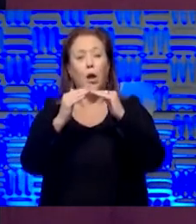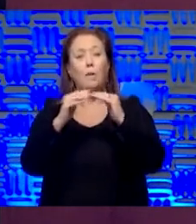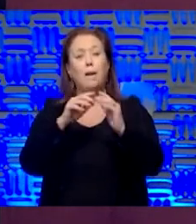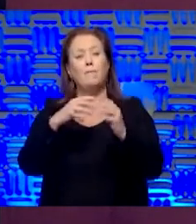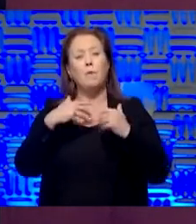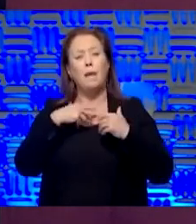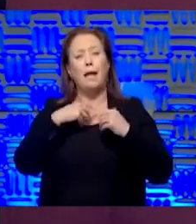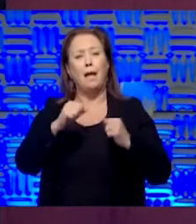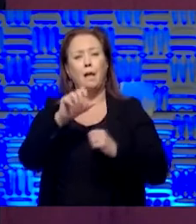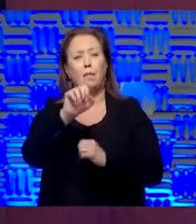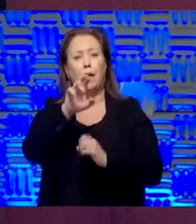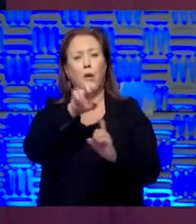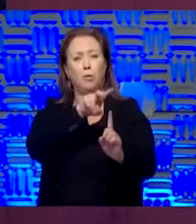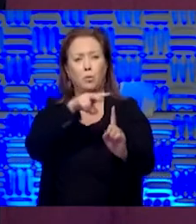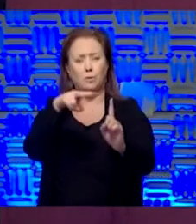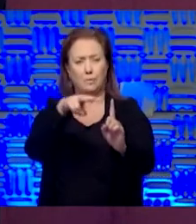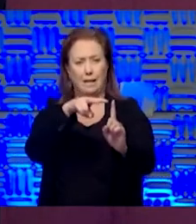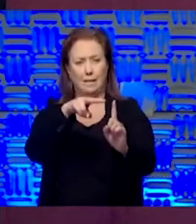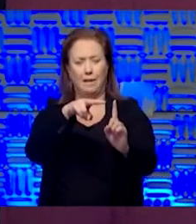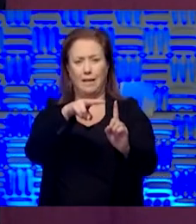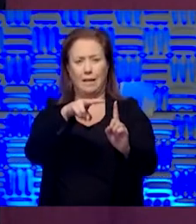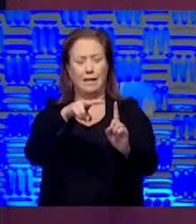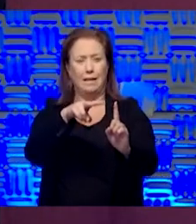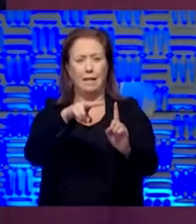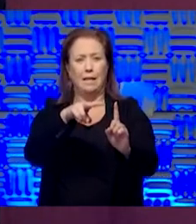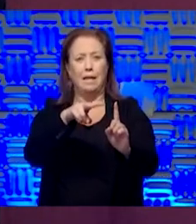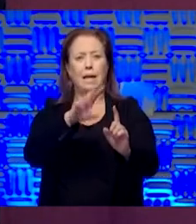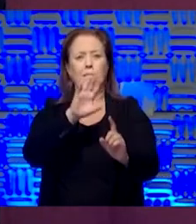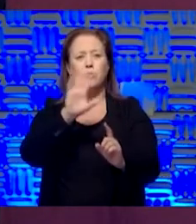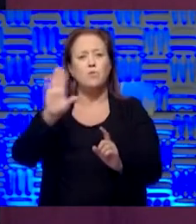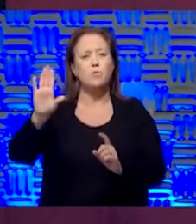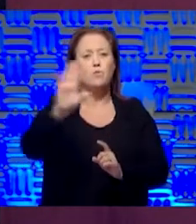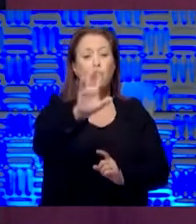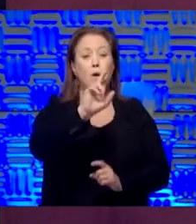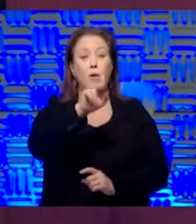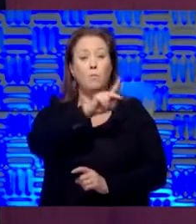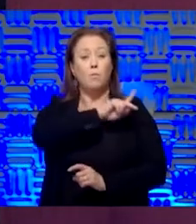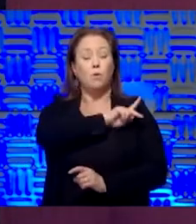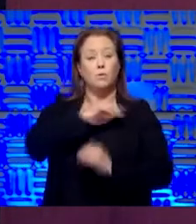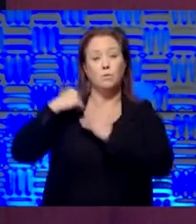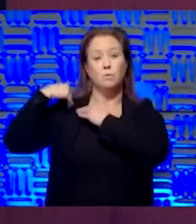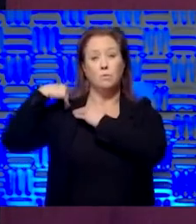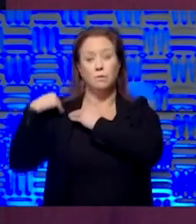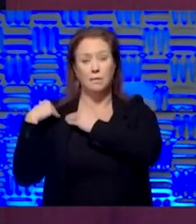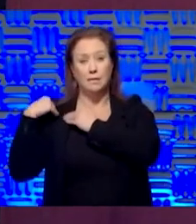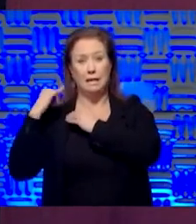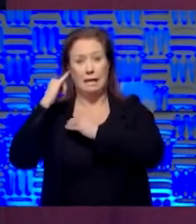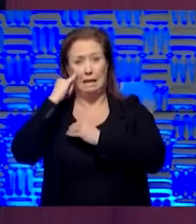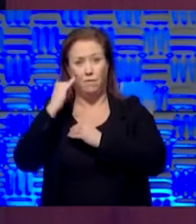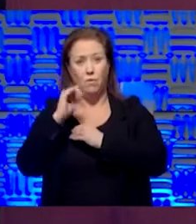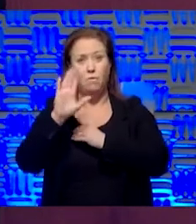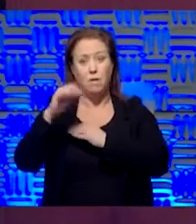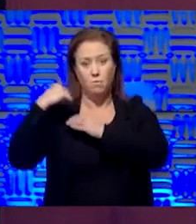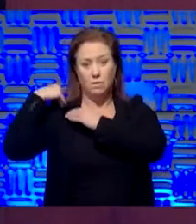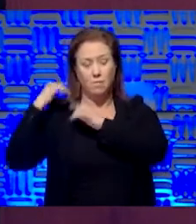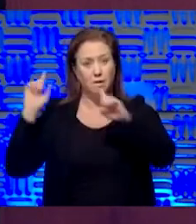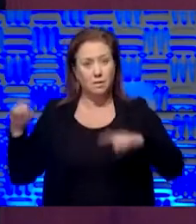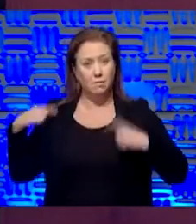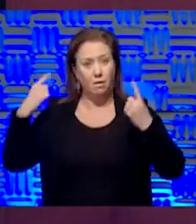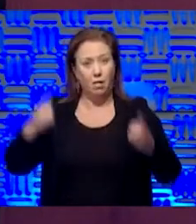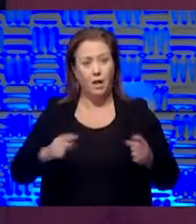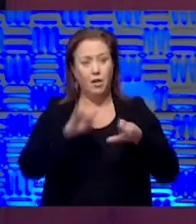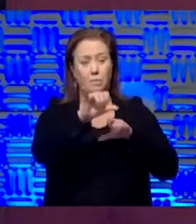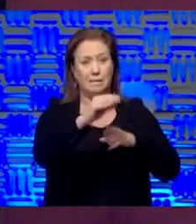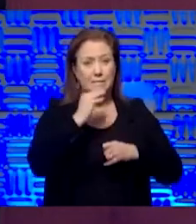profession standpoint is the same thing. It is about personal responsibility. And if we've been responsible enough to shelter at home and bend the curve,